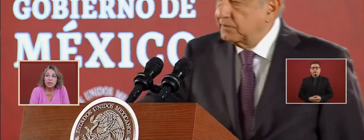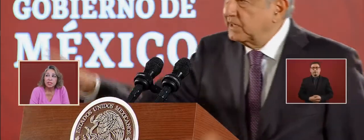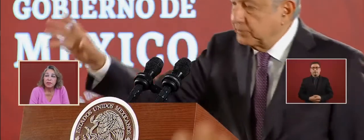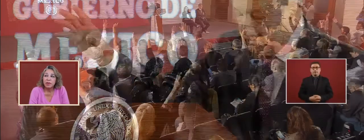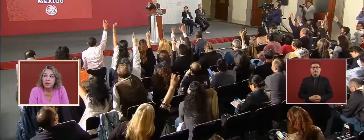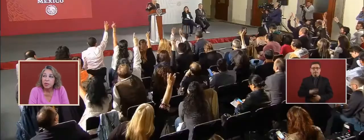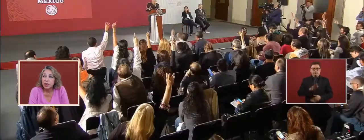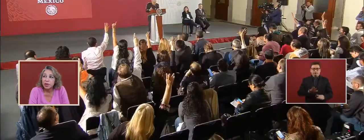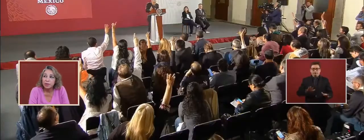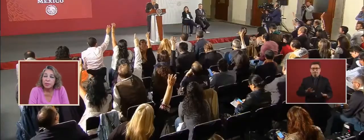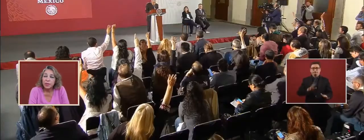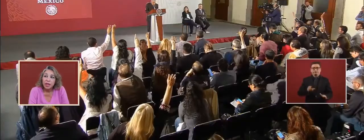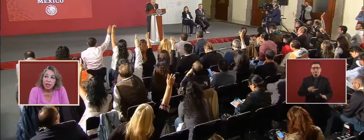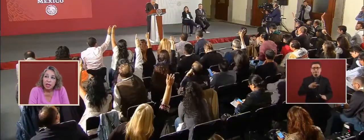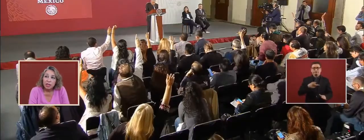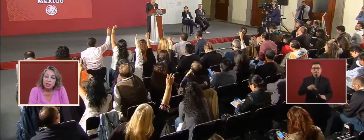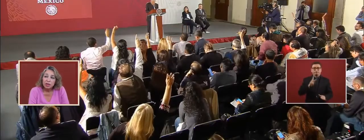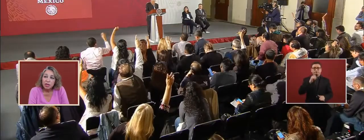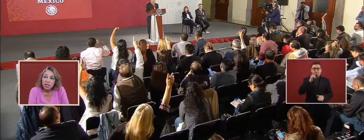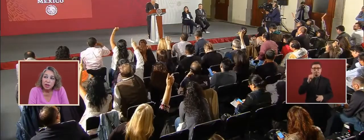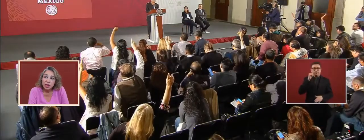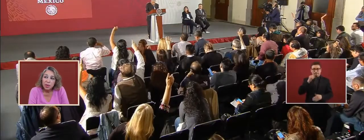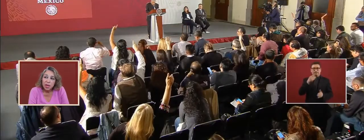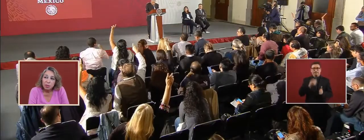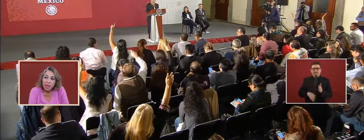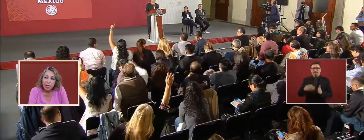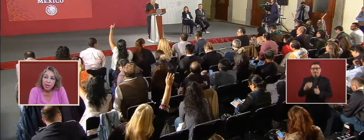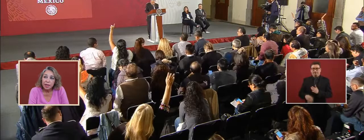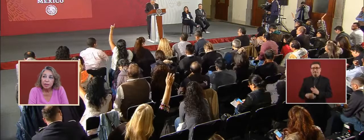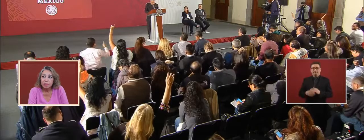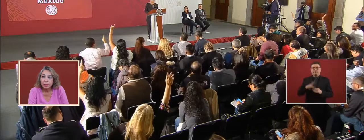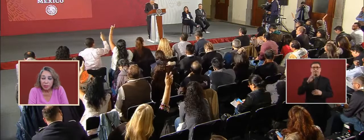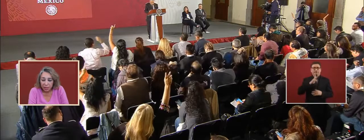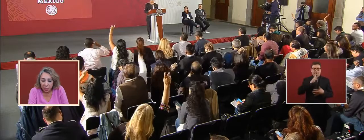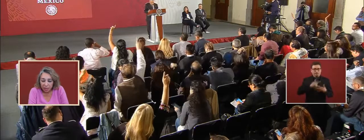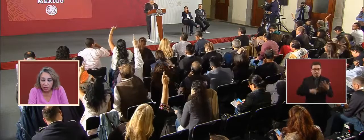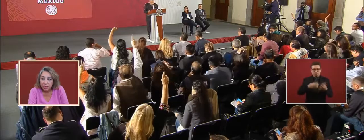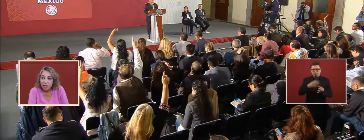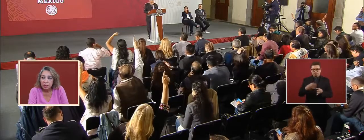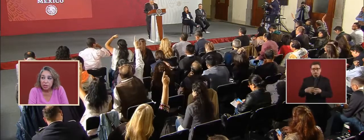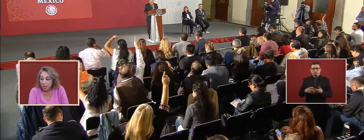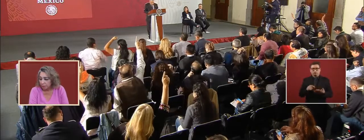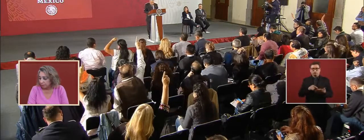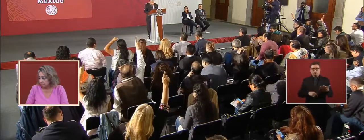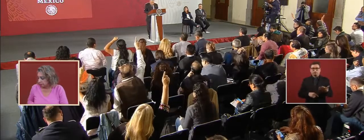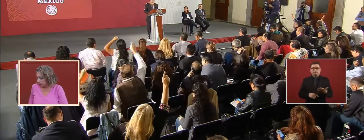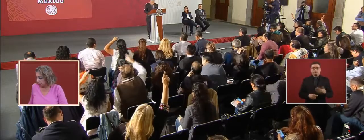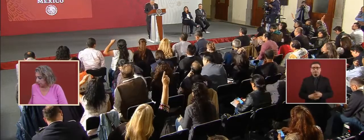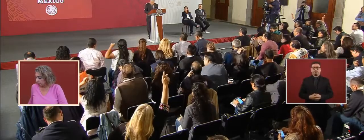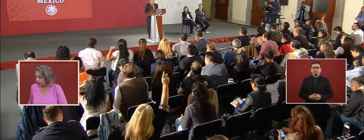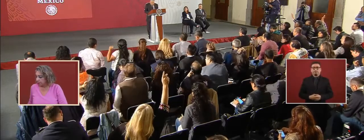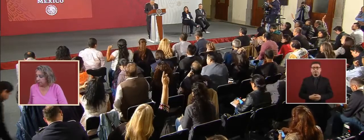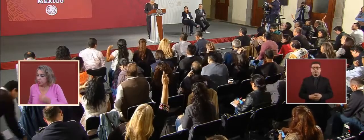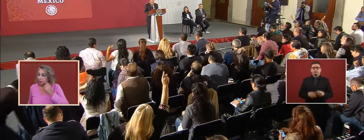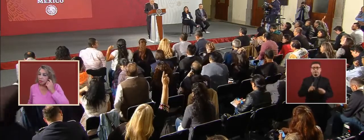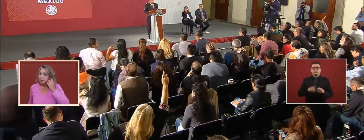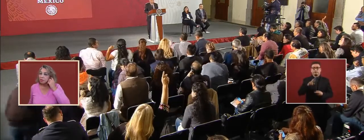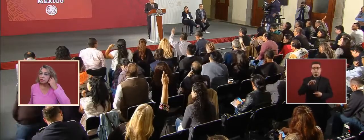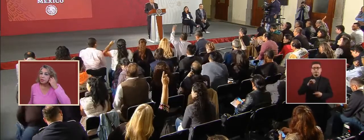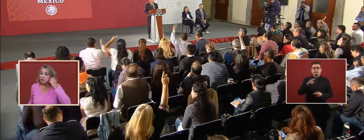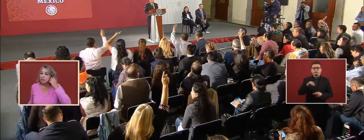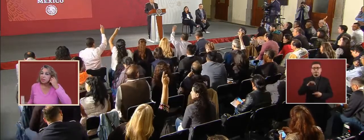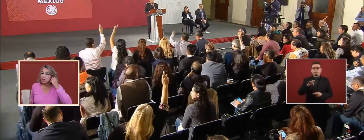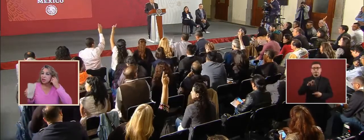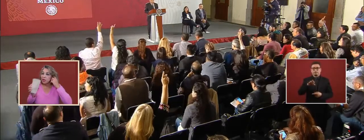It's very important. So, yesterday, had pending in order to comply. Ramón Flores.